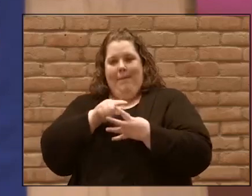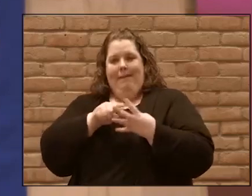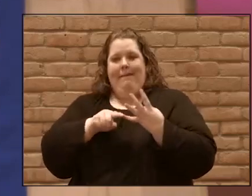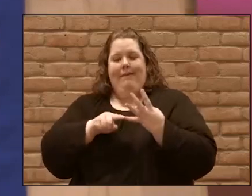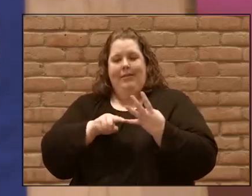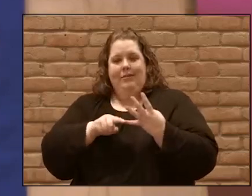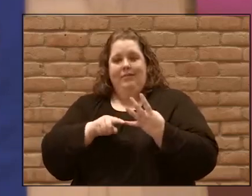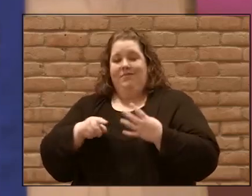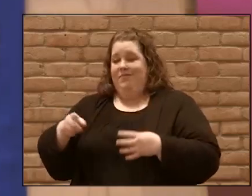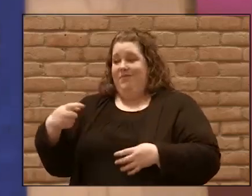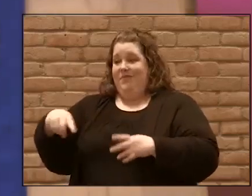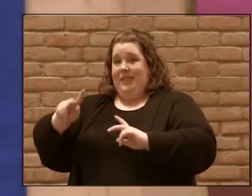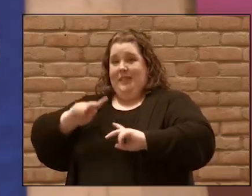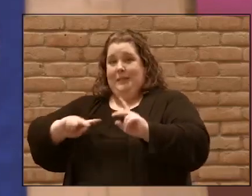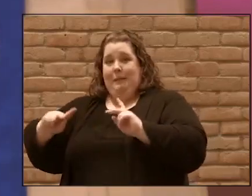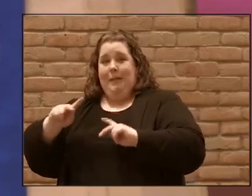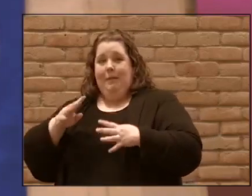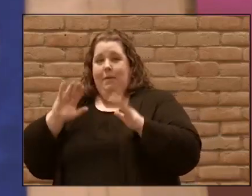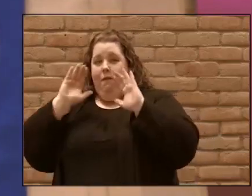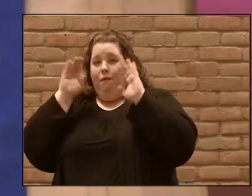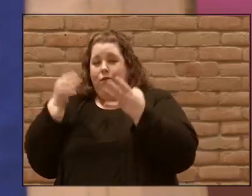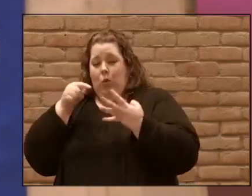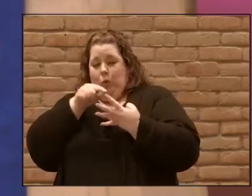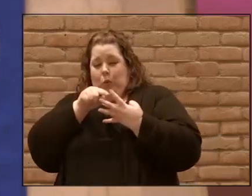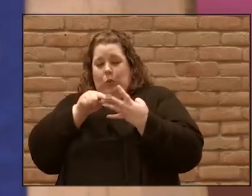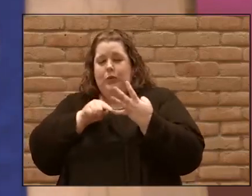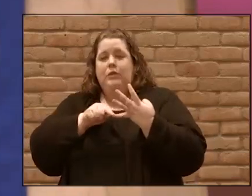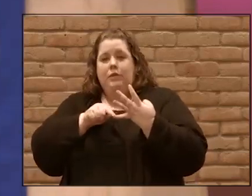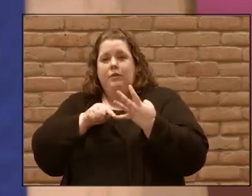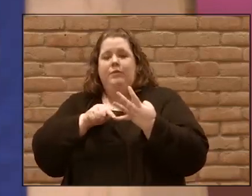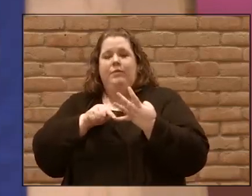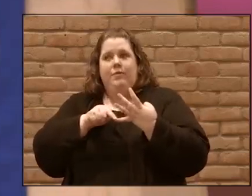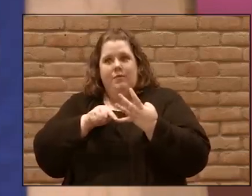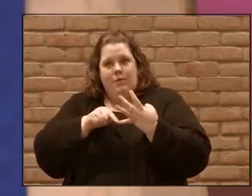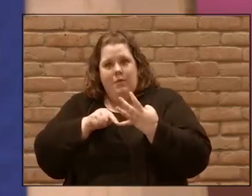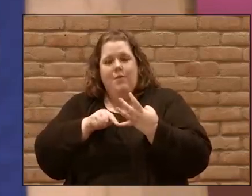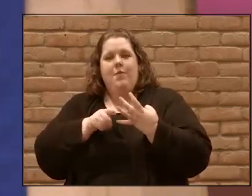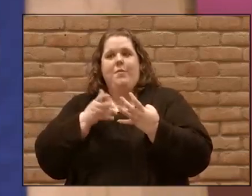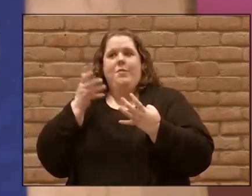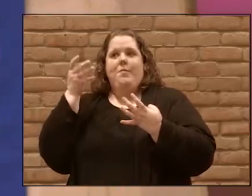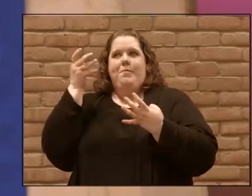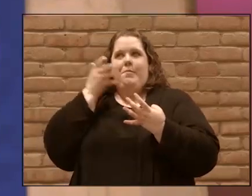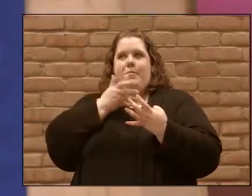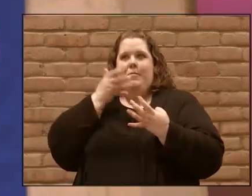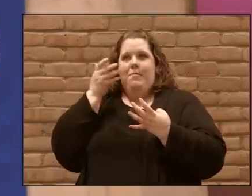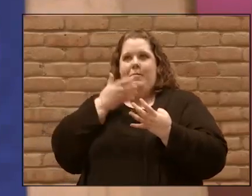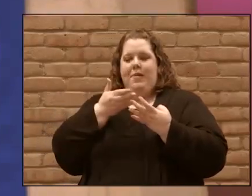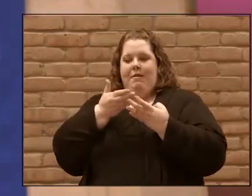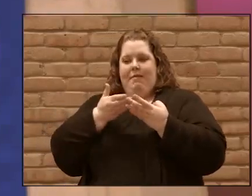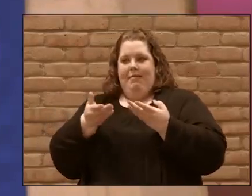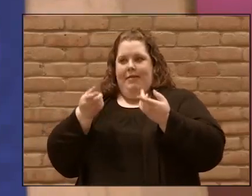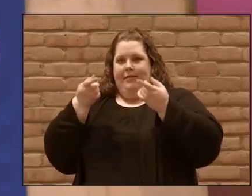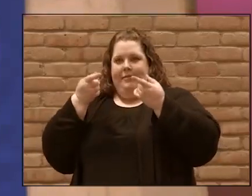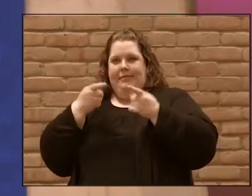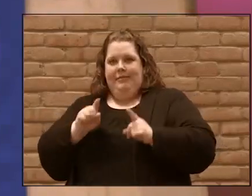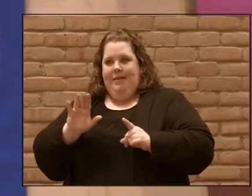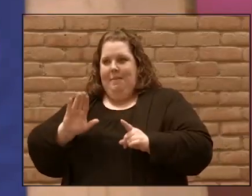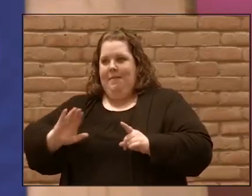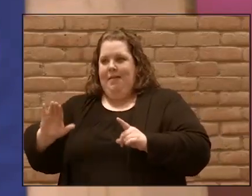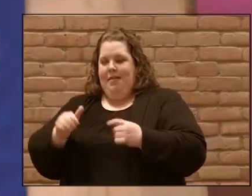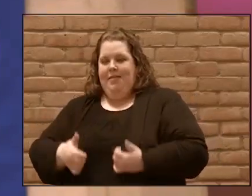devoted to those four things, incredible fruit began to grow in their lives.